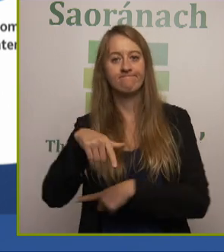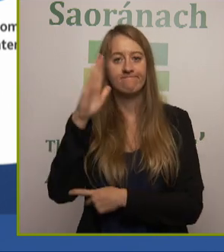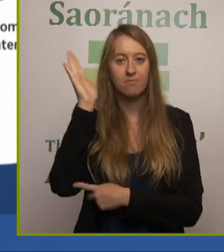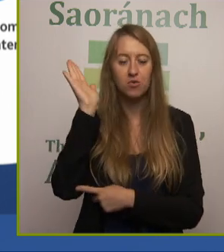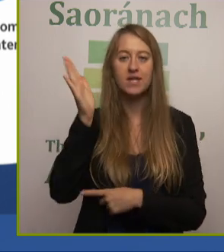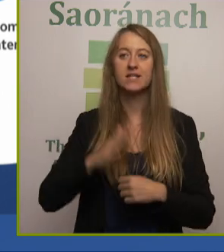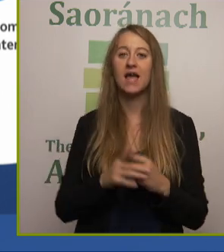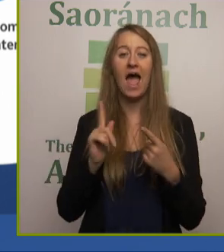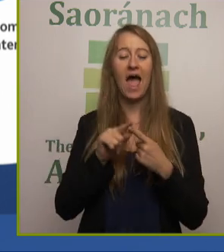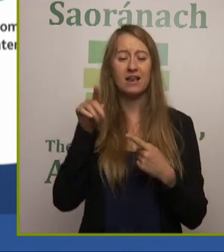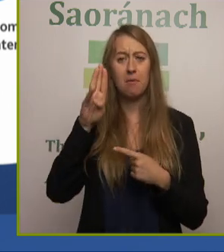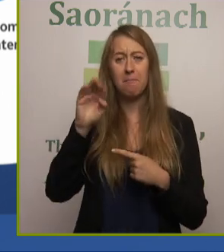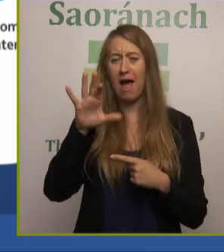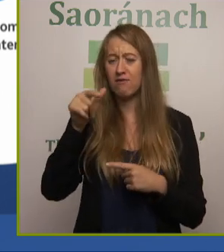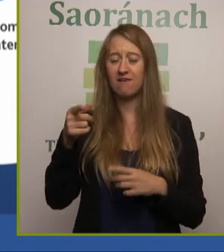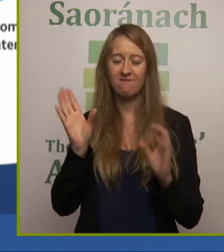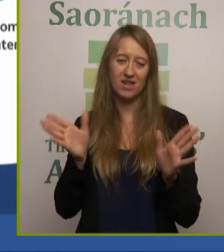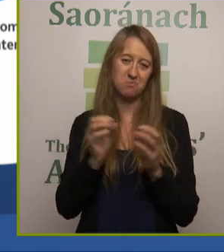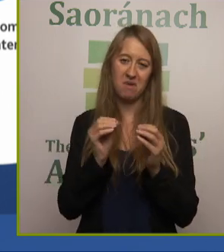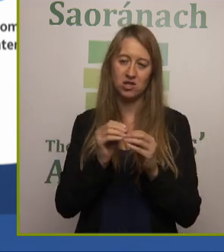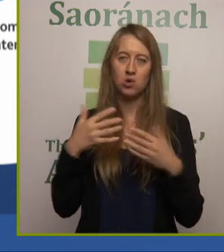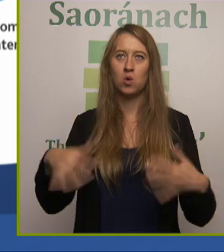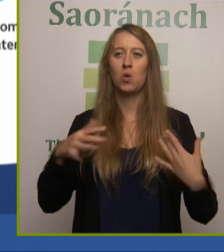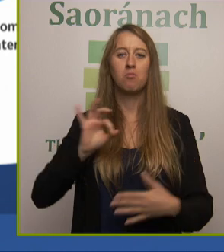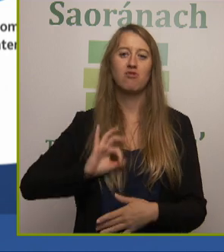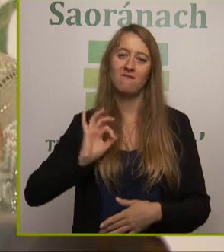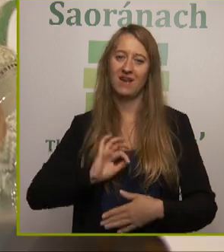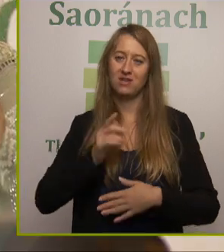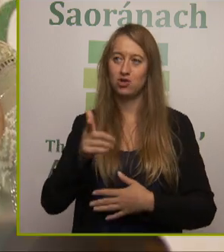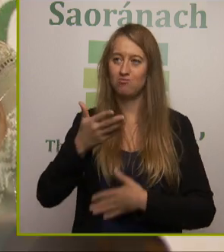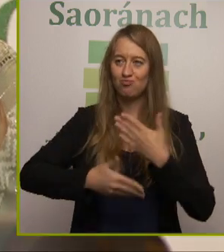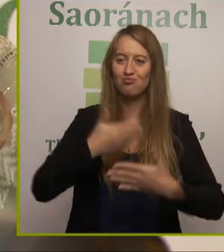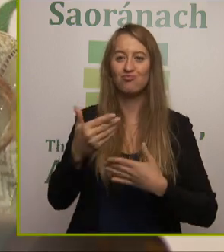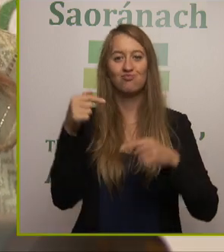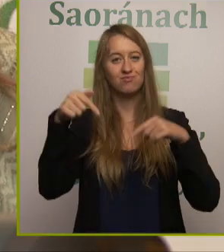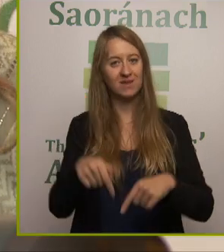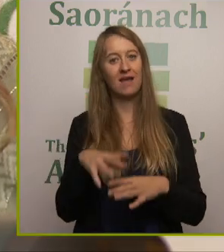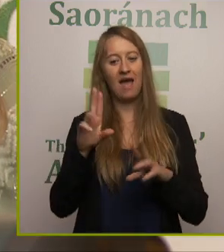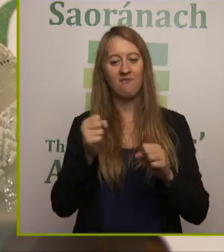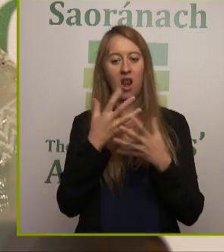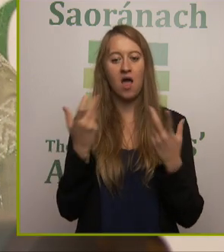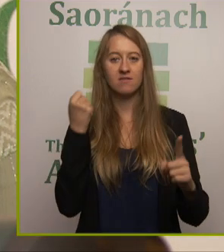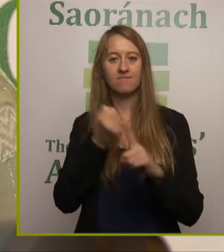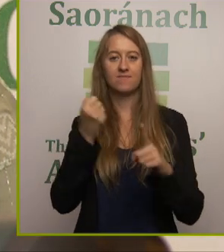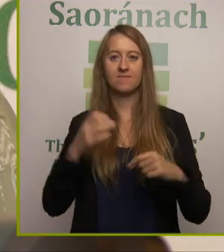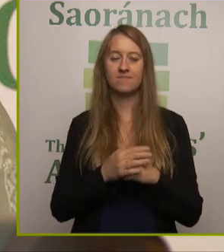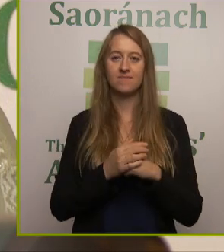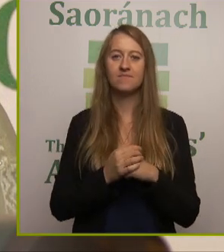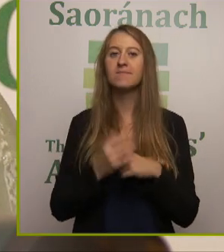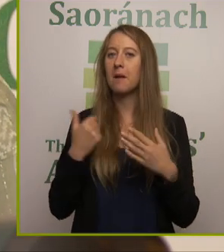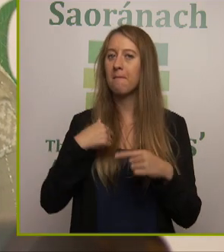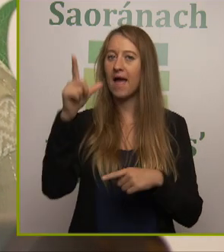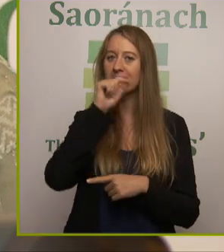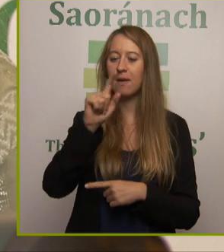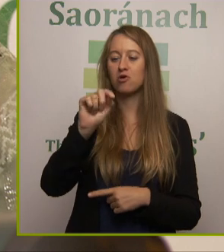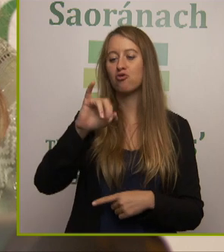to speak to so many people here who can have such an impact. So my name is Trish Murphy, I'm the project officer with the Inishon